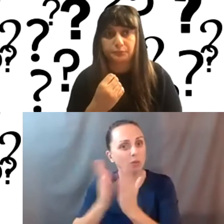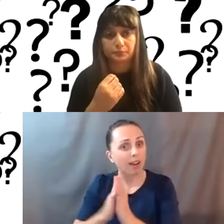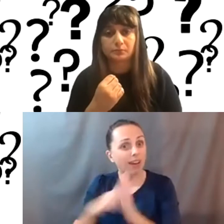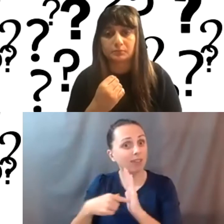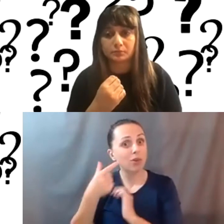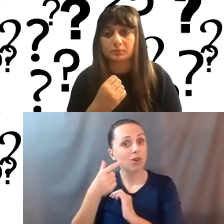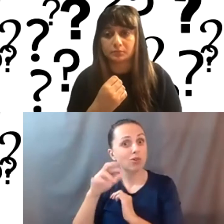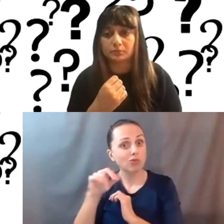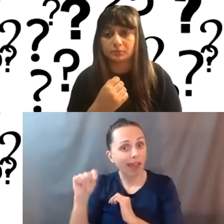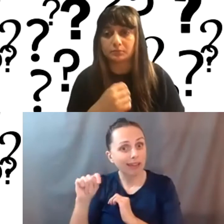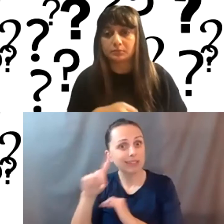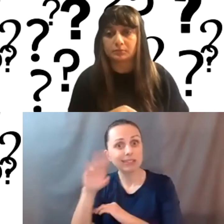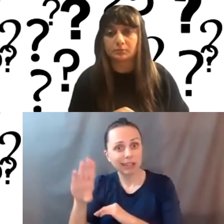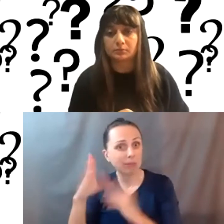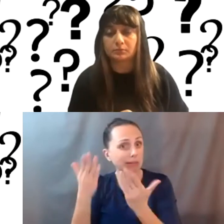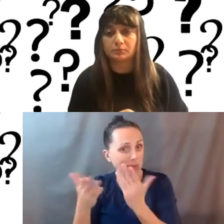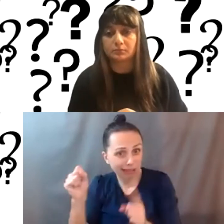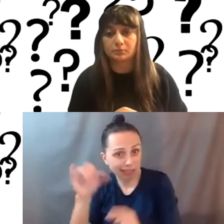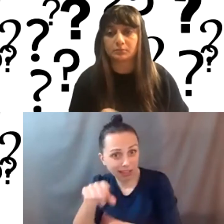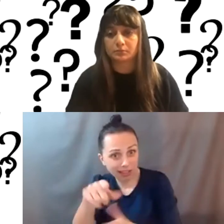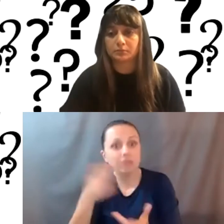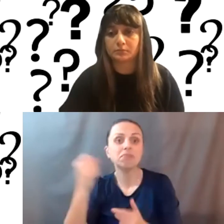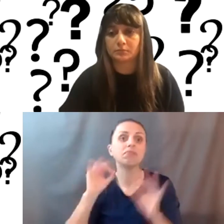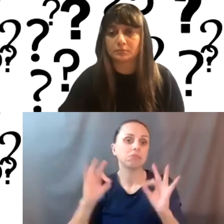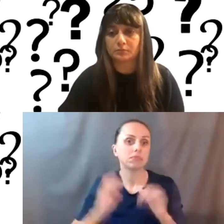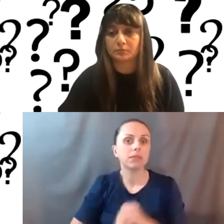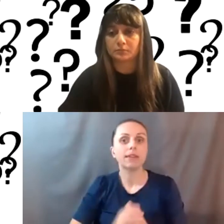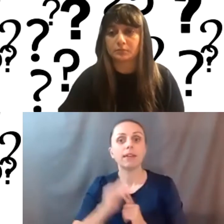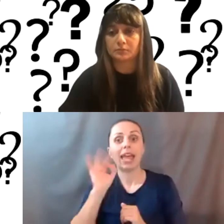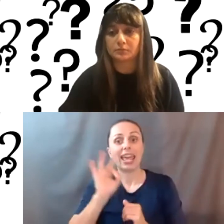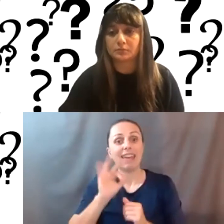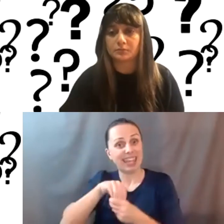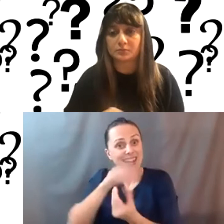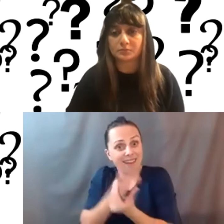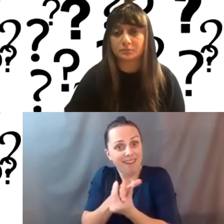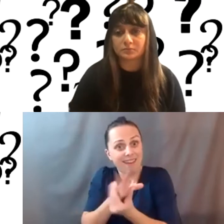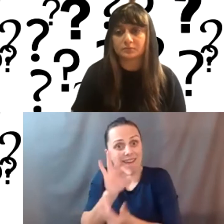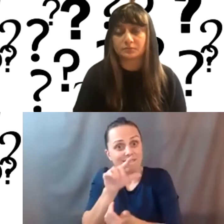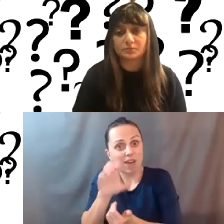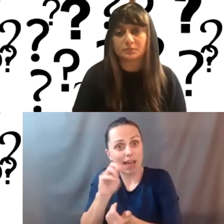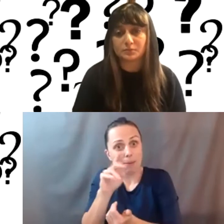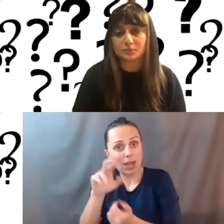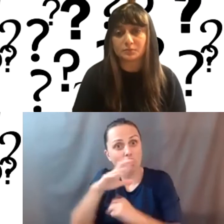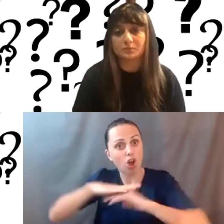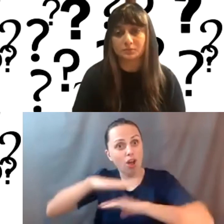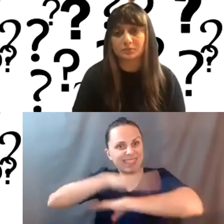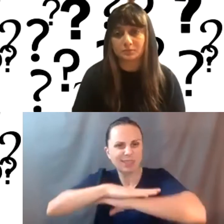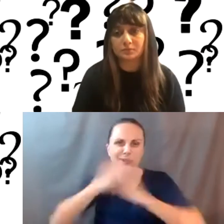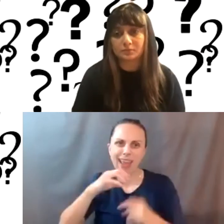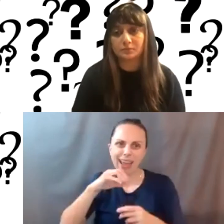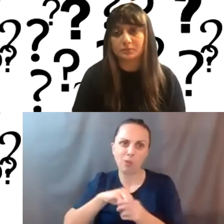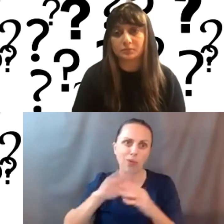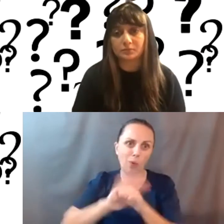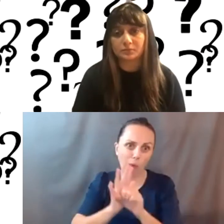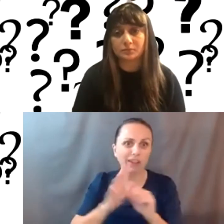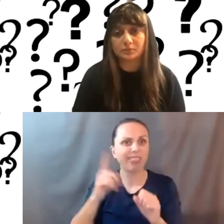database maybe. Yeah. Okay. So, I mean, and if it's in FileMaker and you've been using on the desktop now with the pandemic and everybody, you're probably